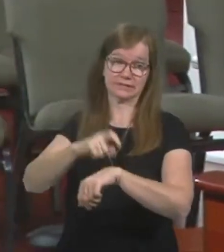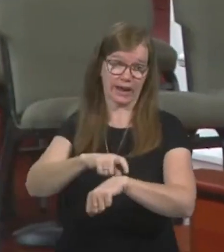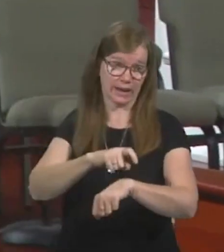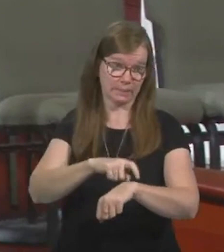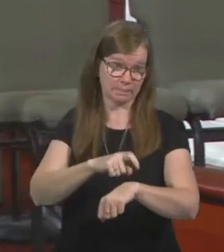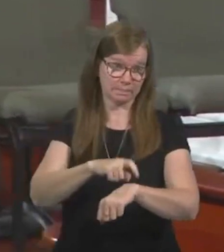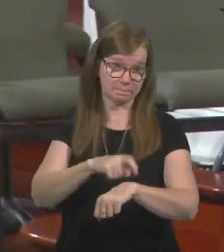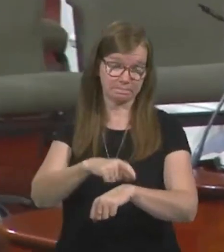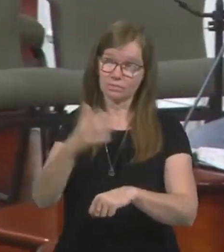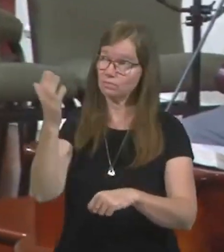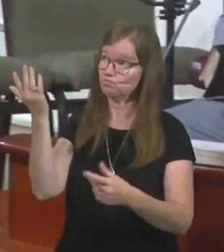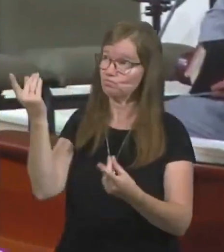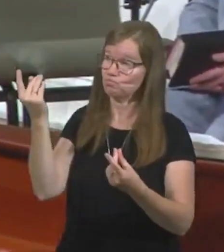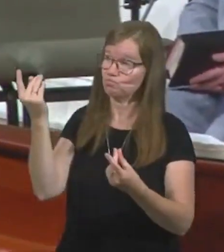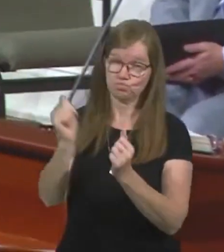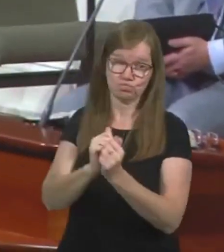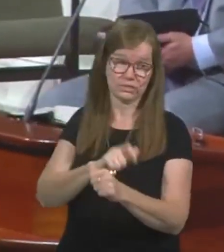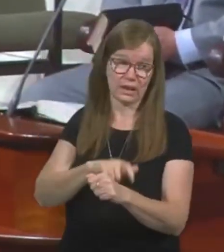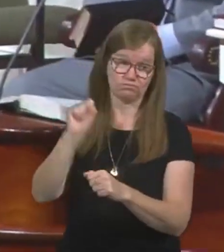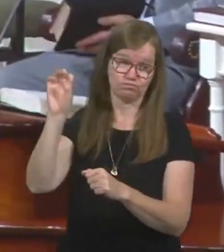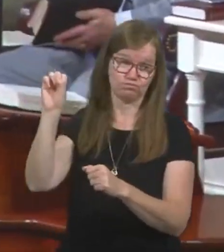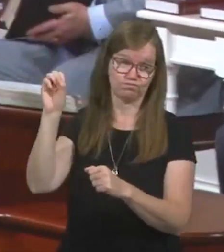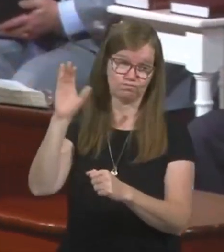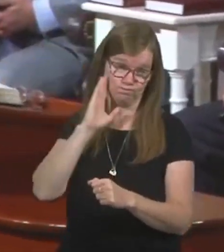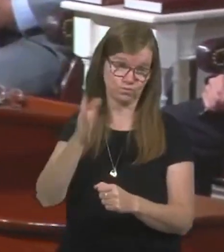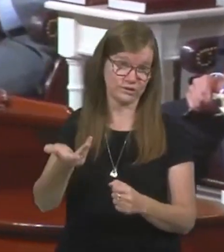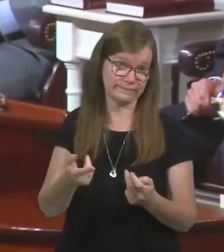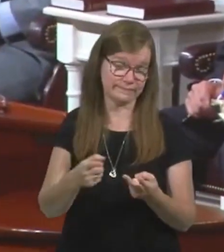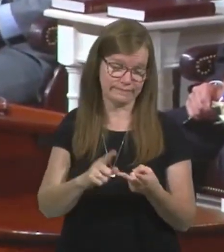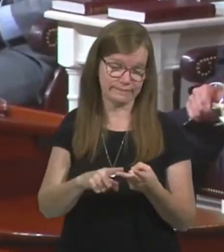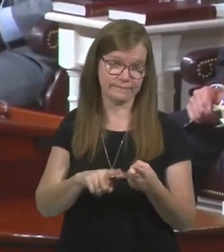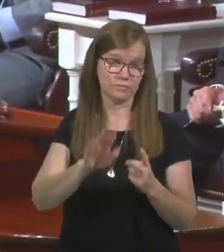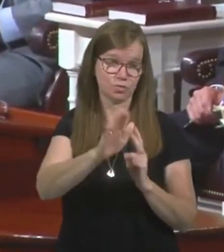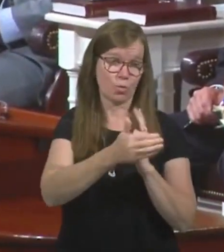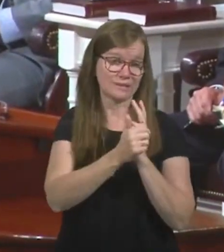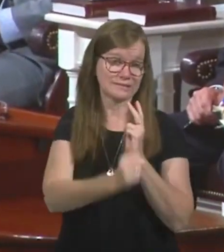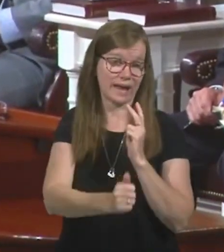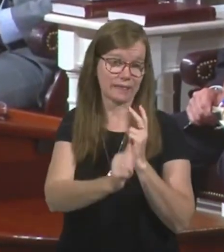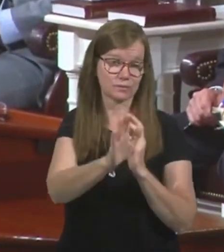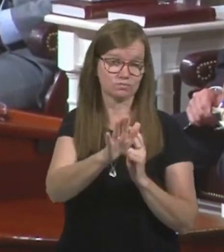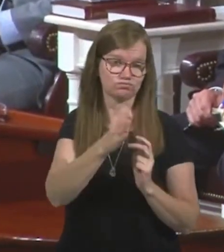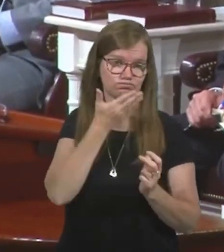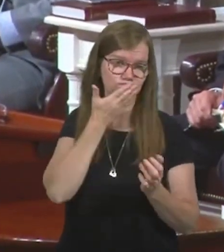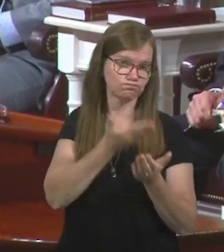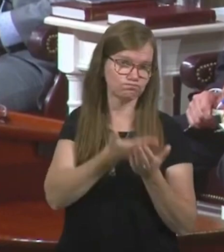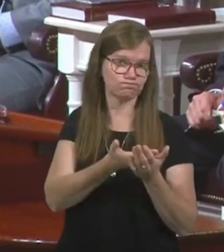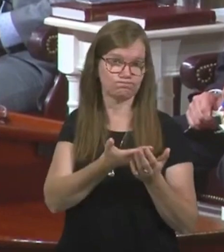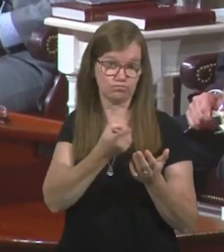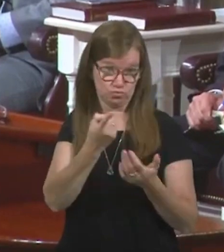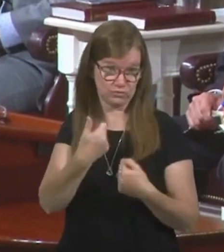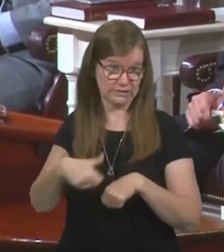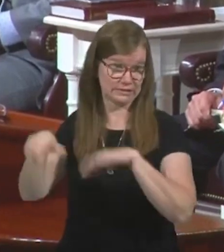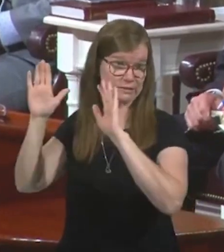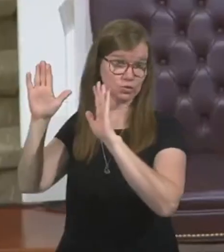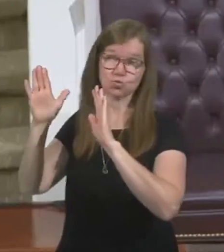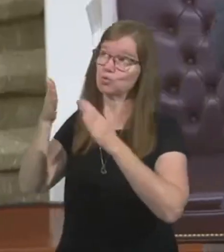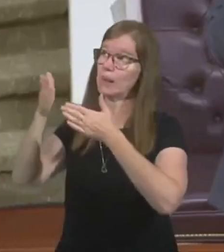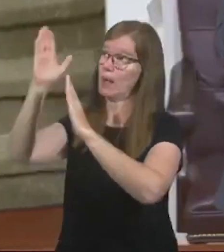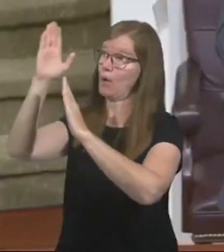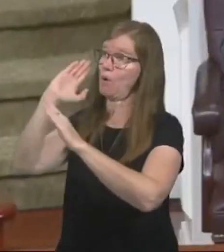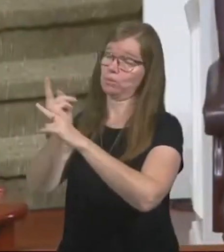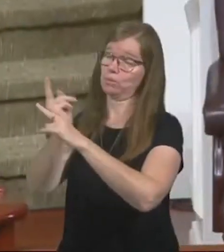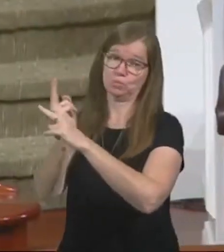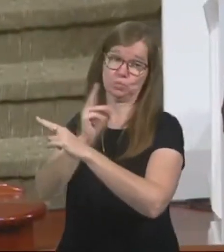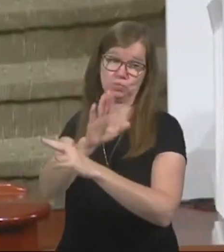what you did with your time, what you did with your talents, your strengths. Did you yield them to the Lord? Did you let God